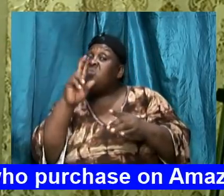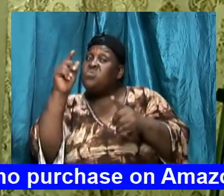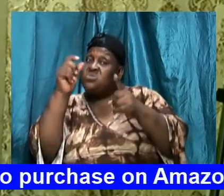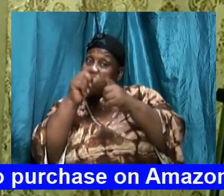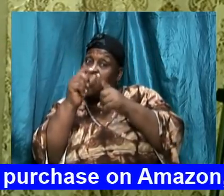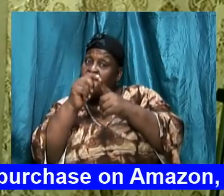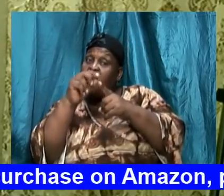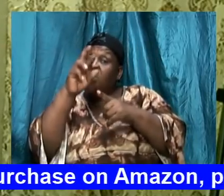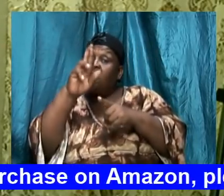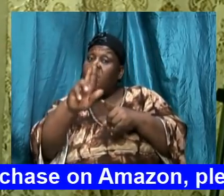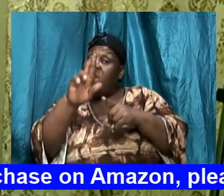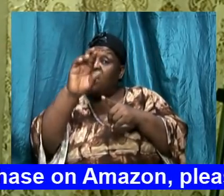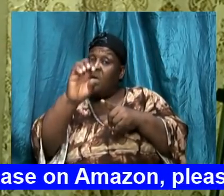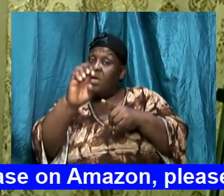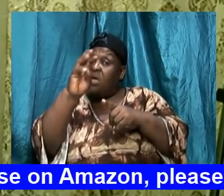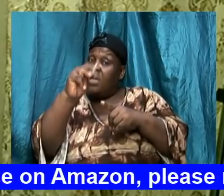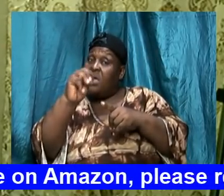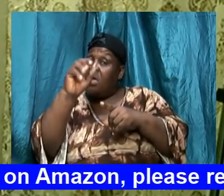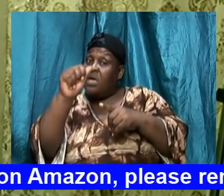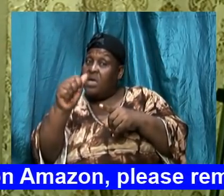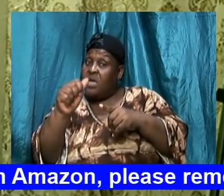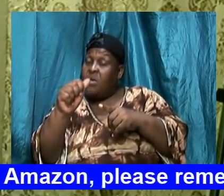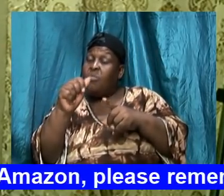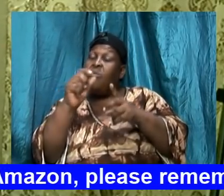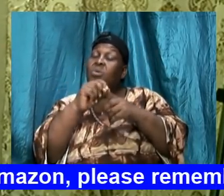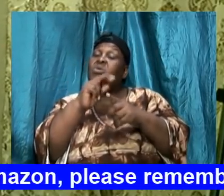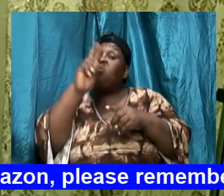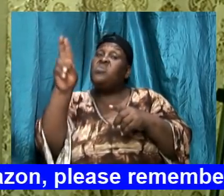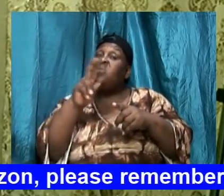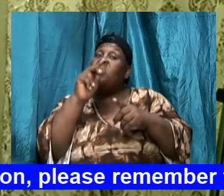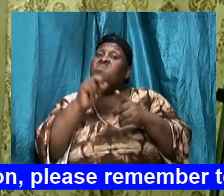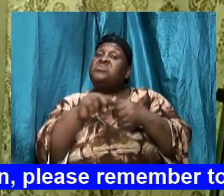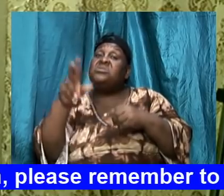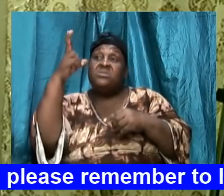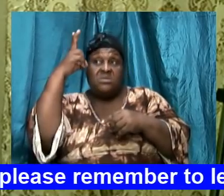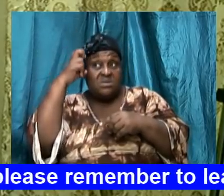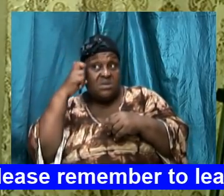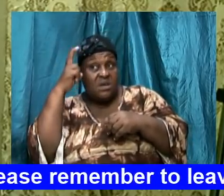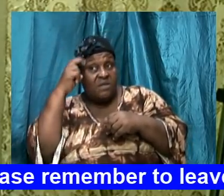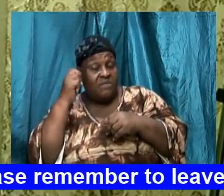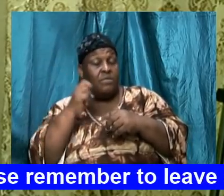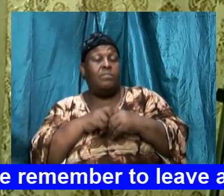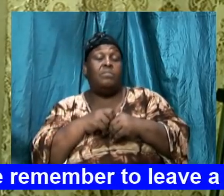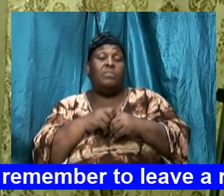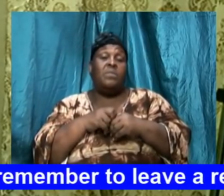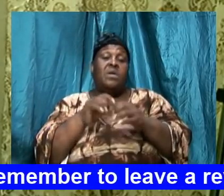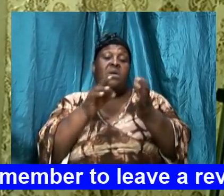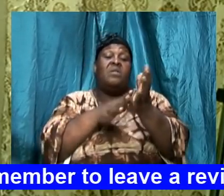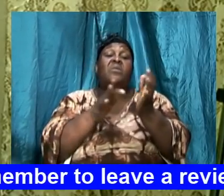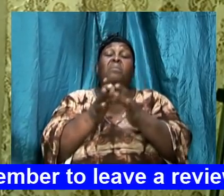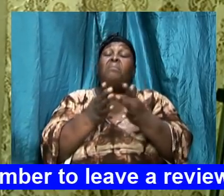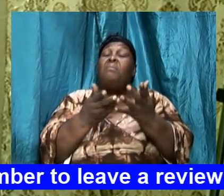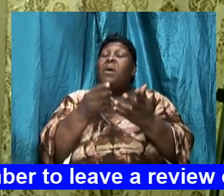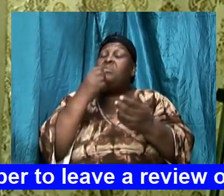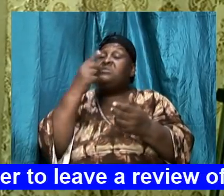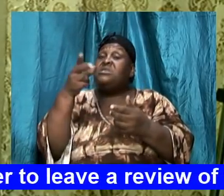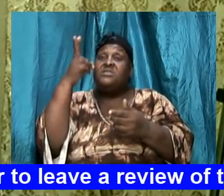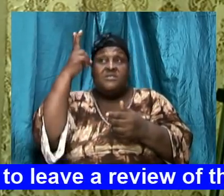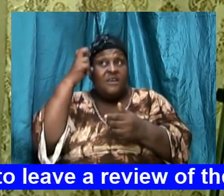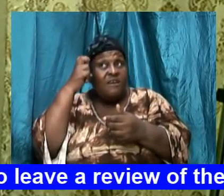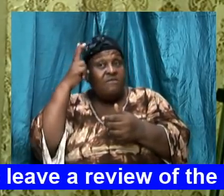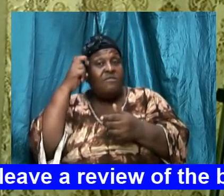word three times every temptation there was a word the bible said the devil left him for a season